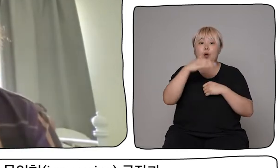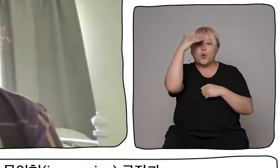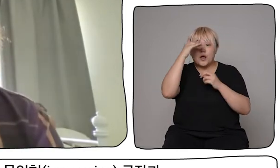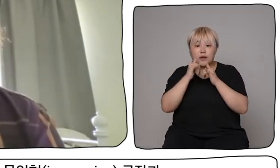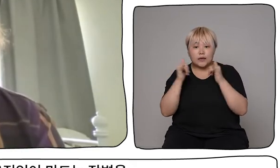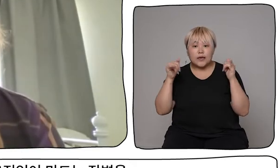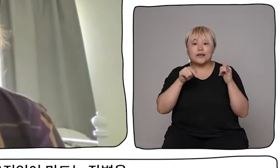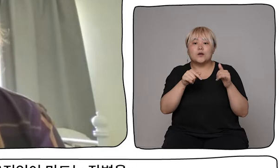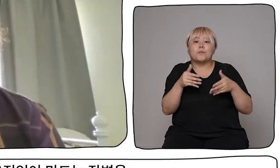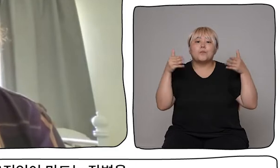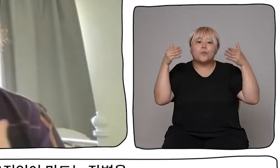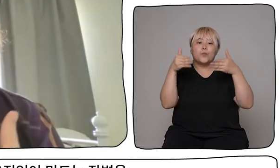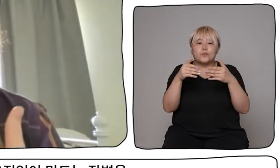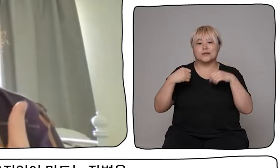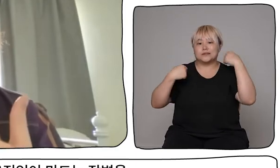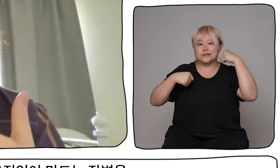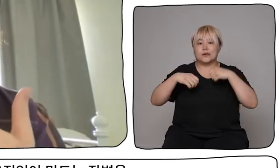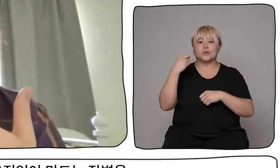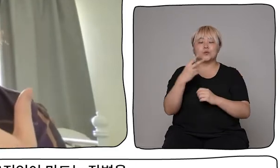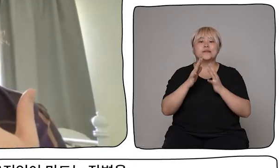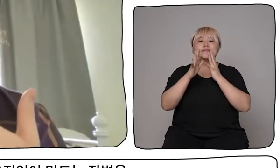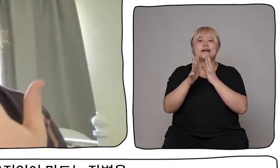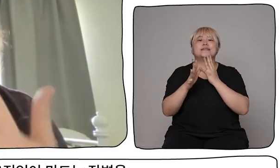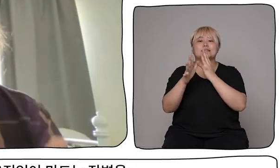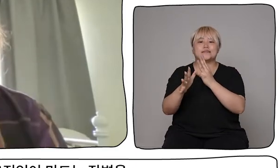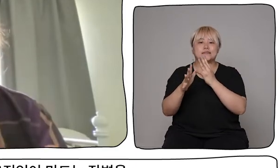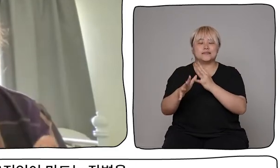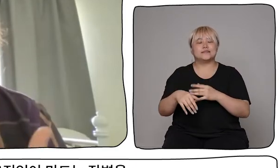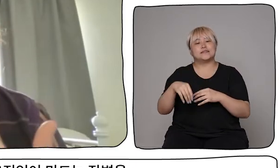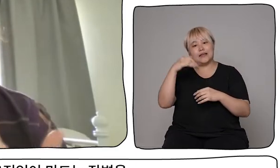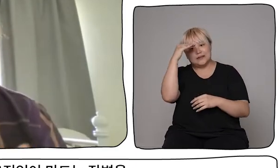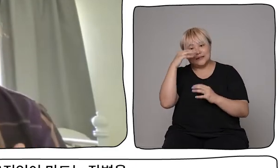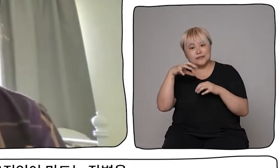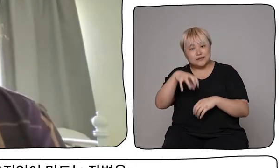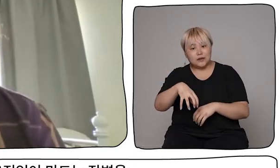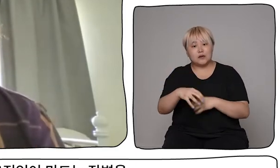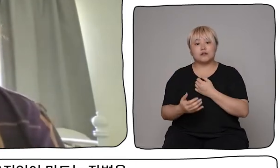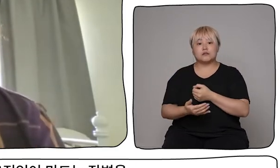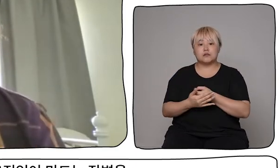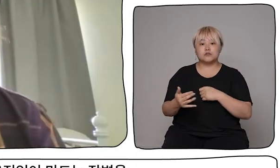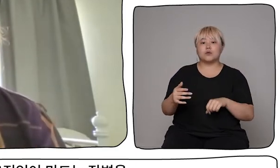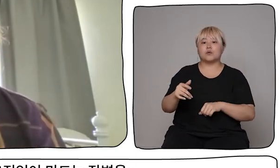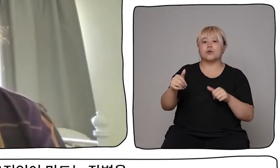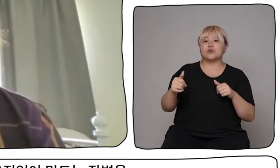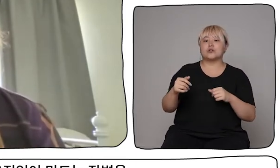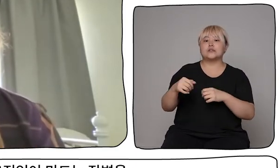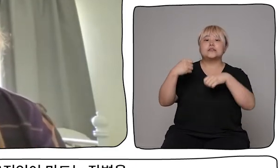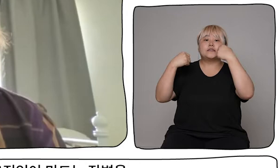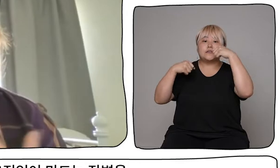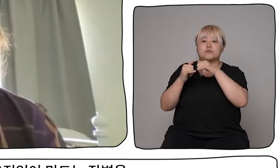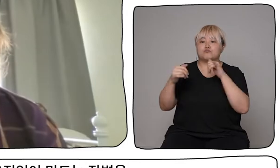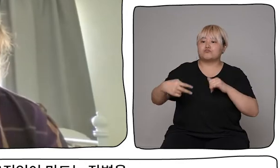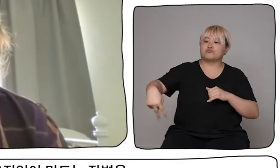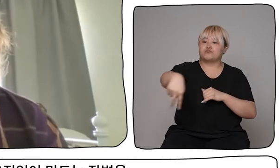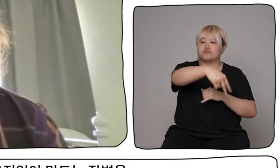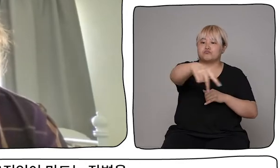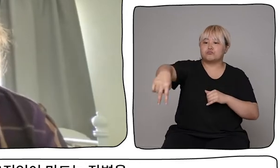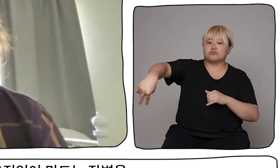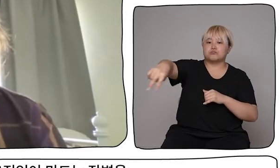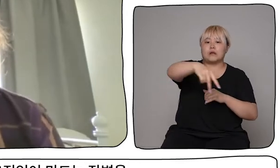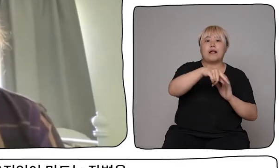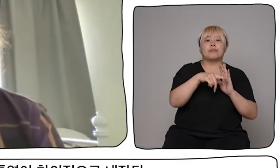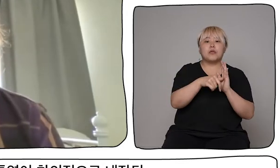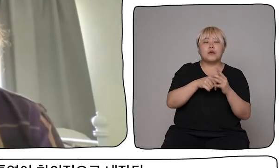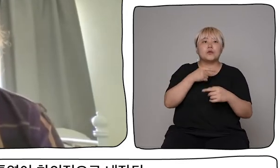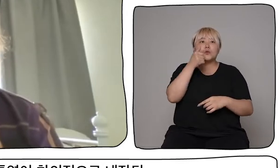production and trying to overcome the barriers that that movement of the audience creates from an interpretation perspective.